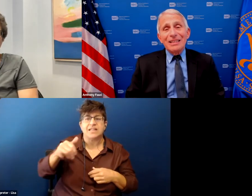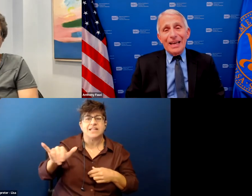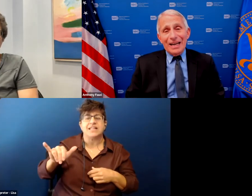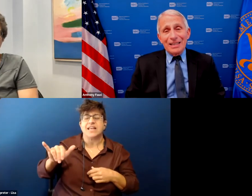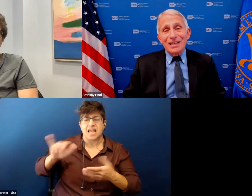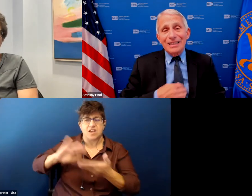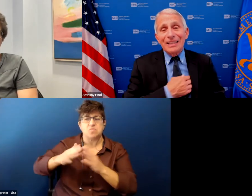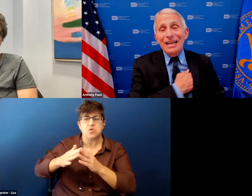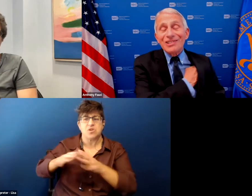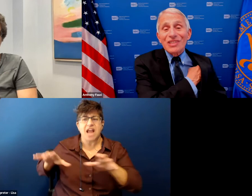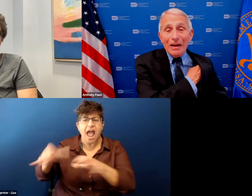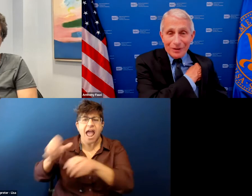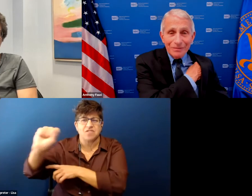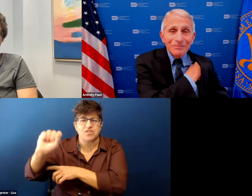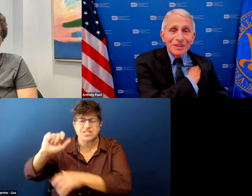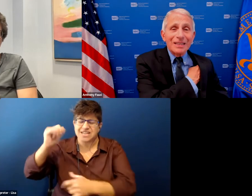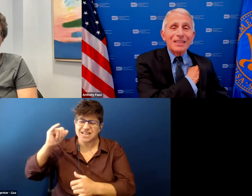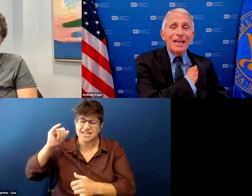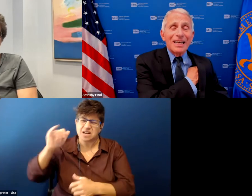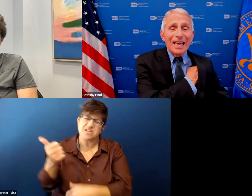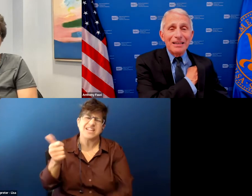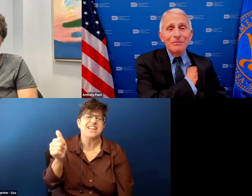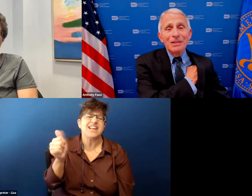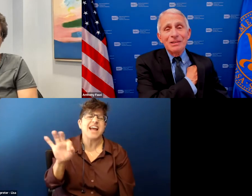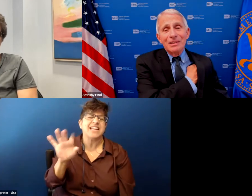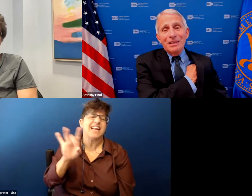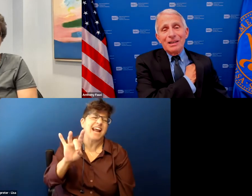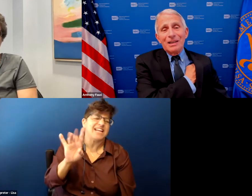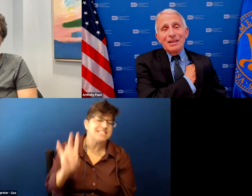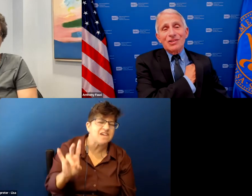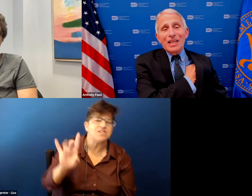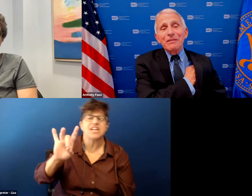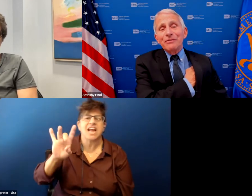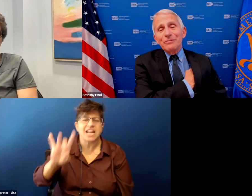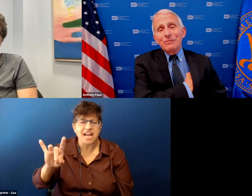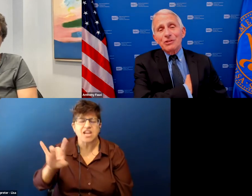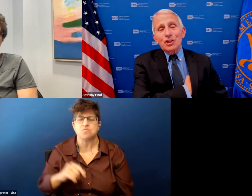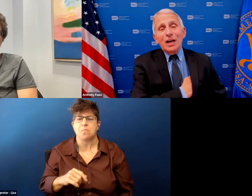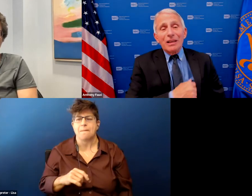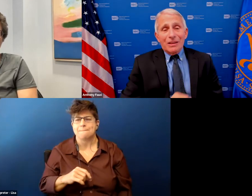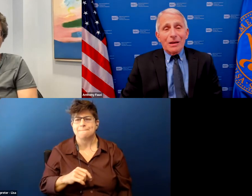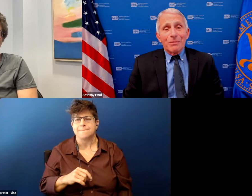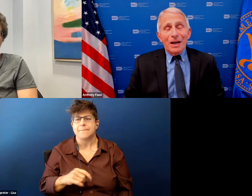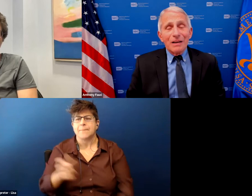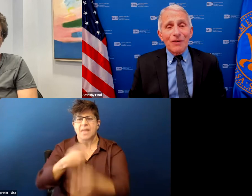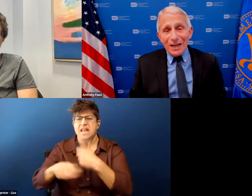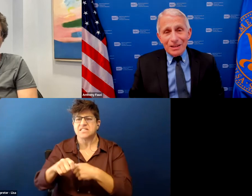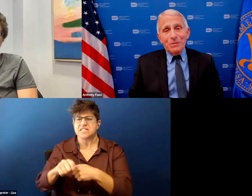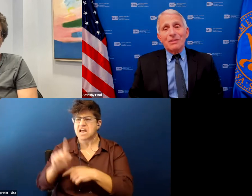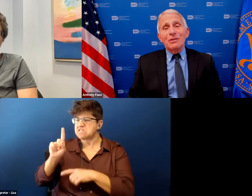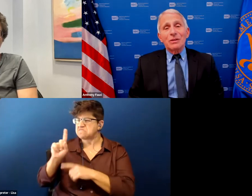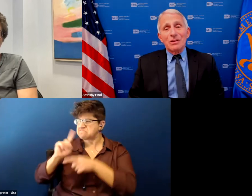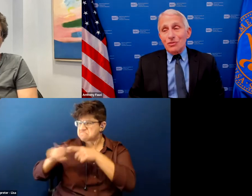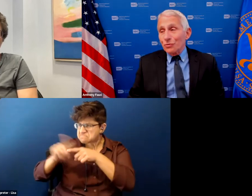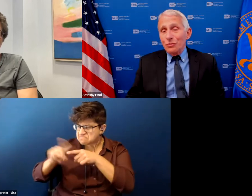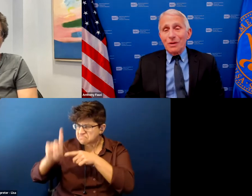1980s 1987 1988 instead of shunning them i invited them